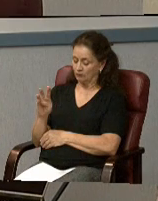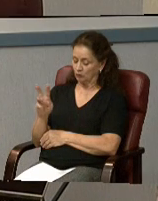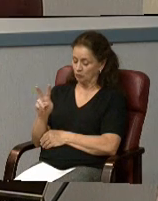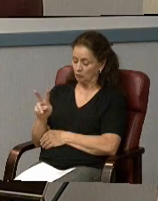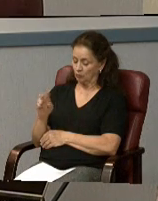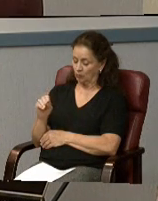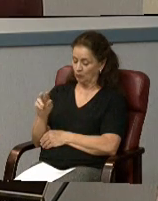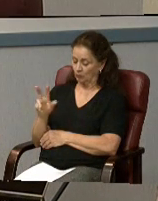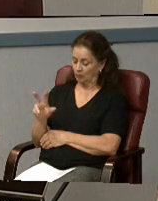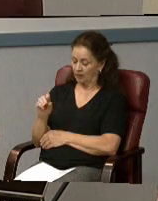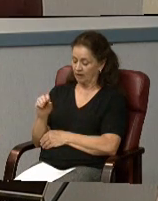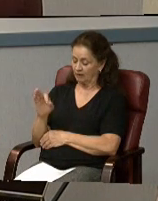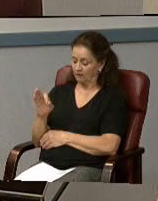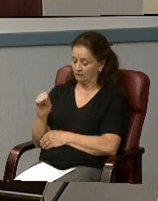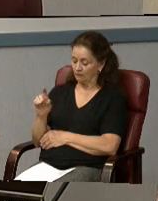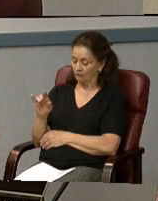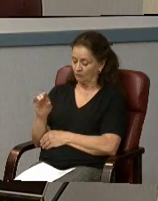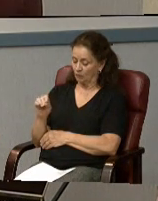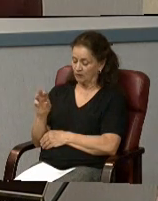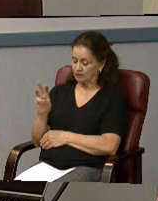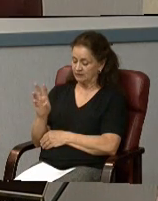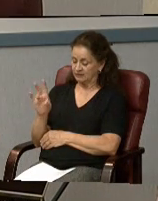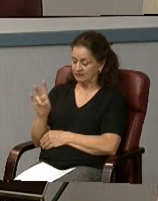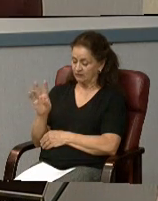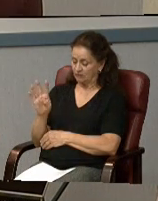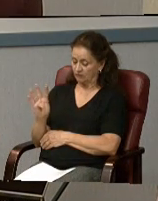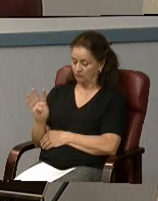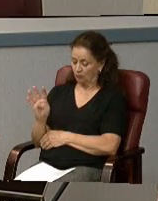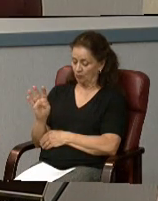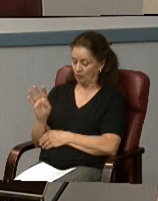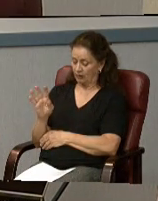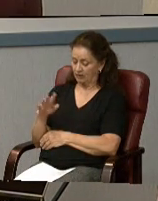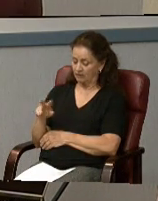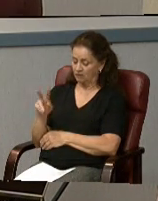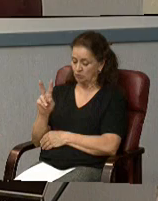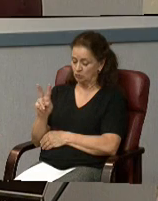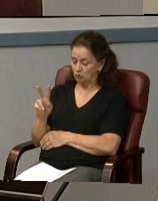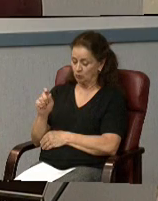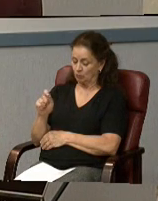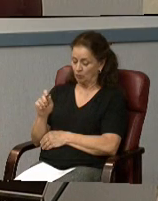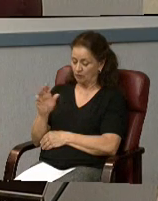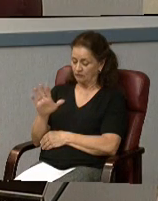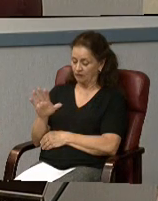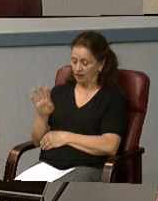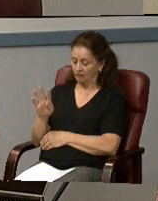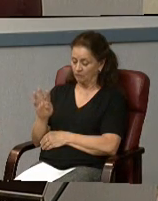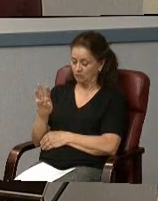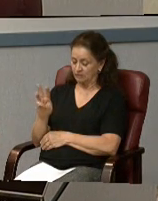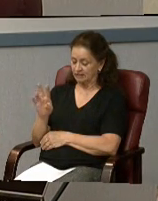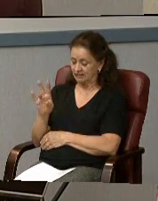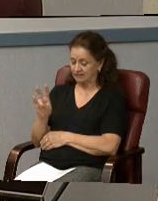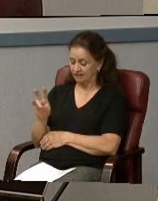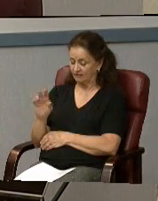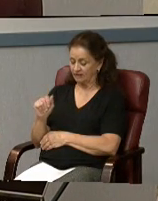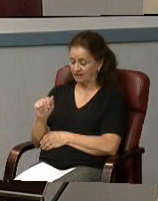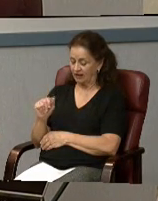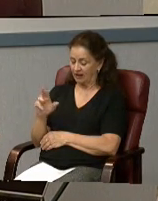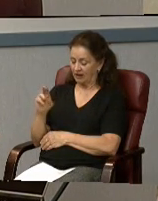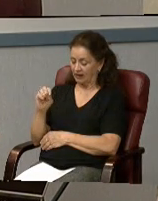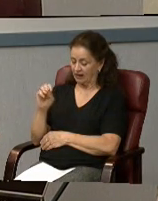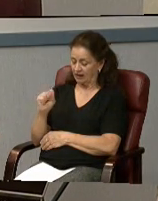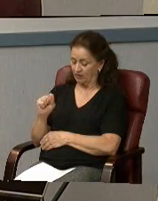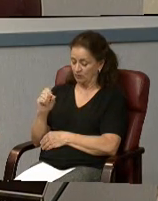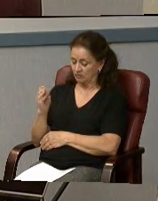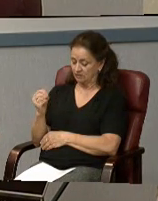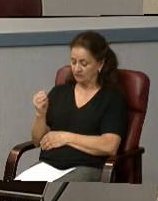2.5467 acres of land, the 39.8671 acres of to be placed in